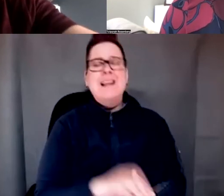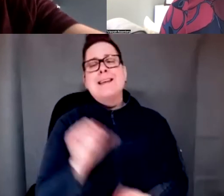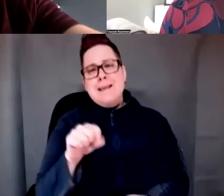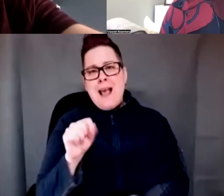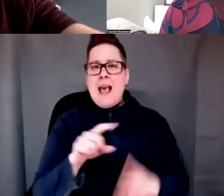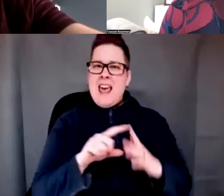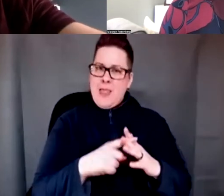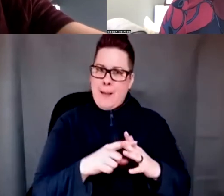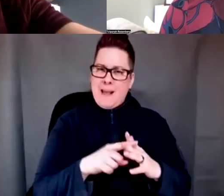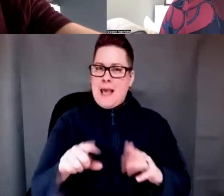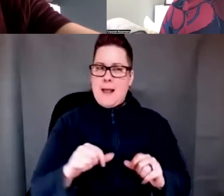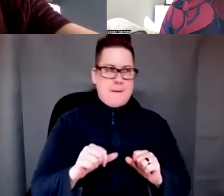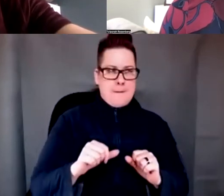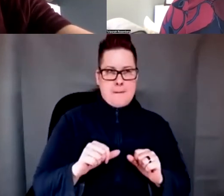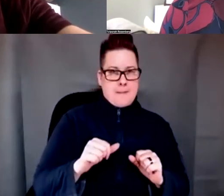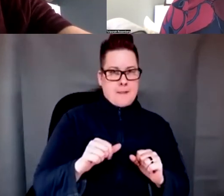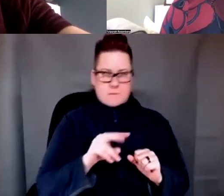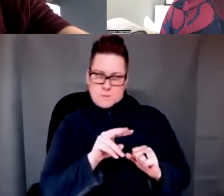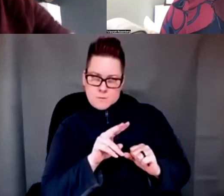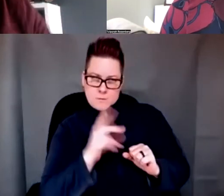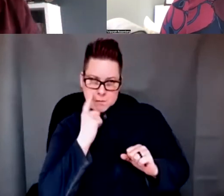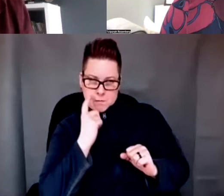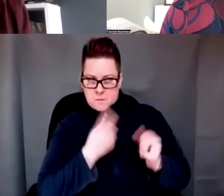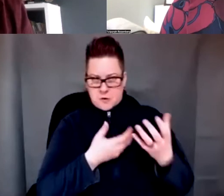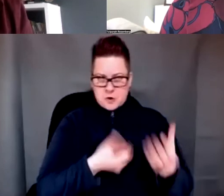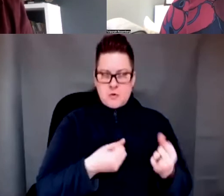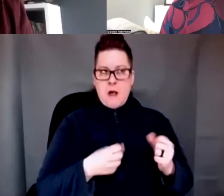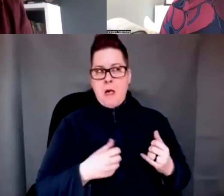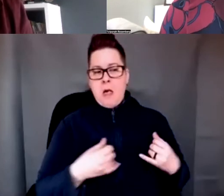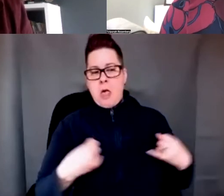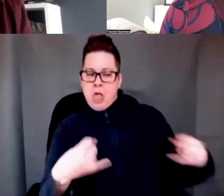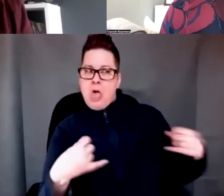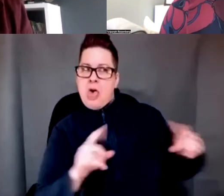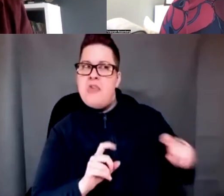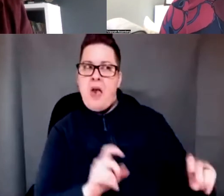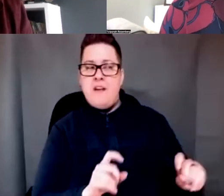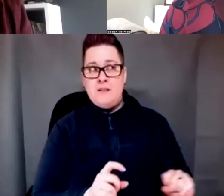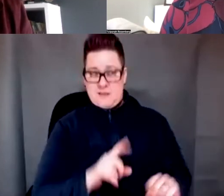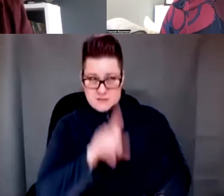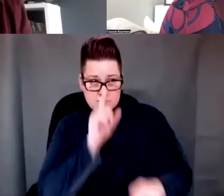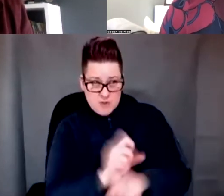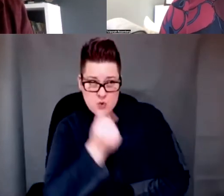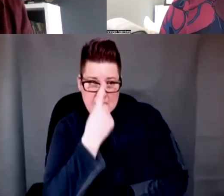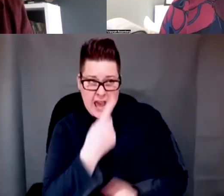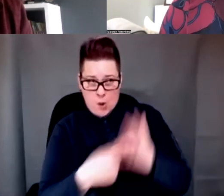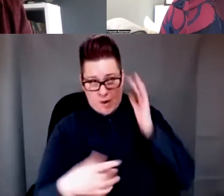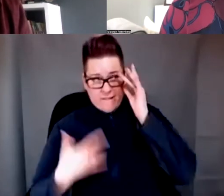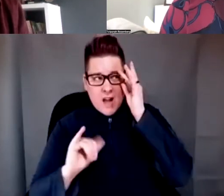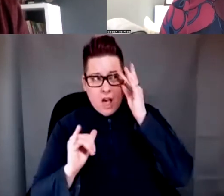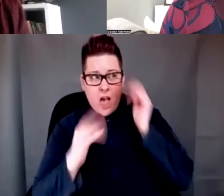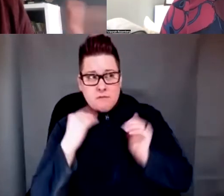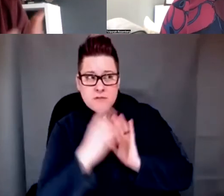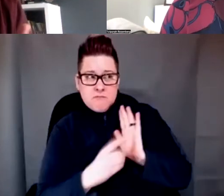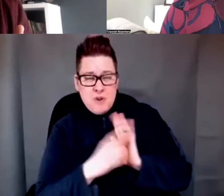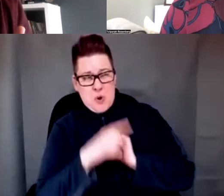period of distrust and period of testing, period of, okay, do you really get what it's like to be discriminated against?